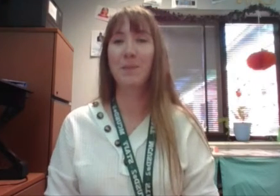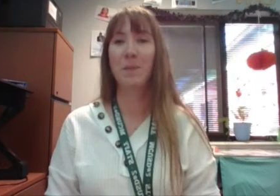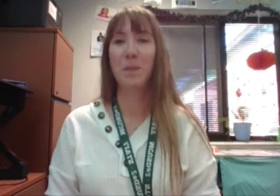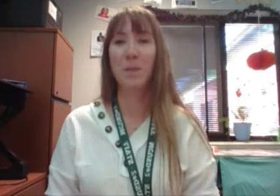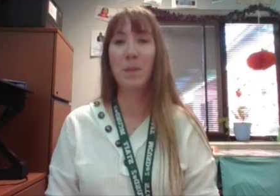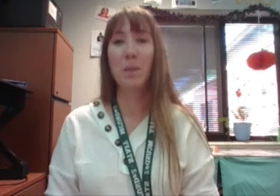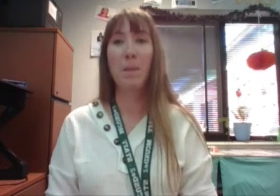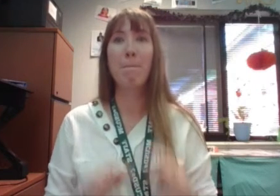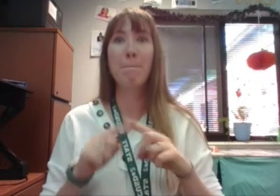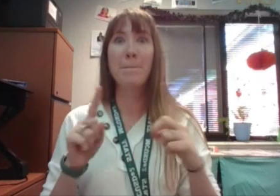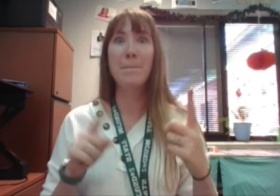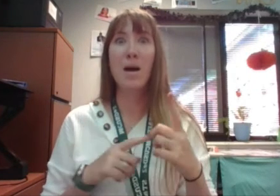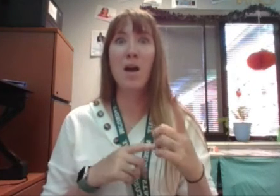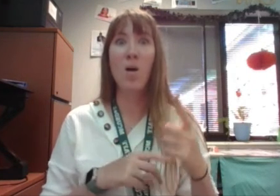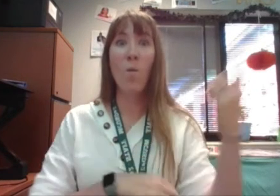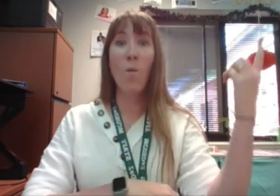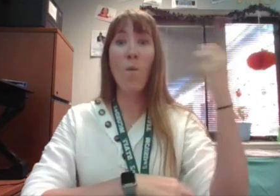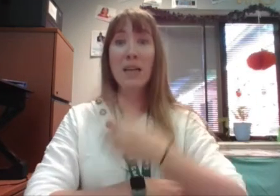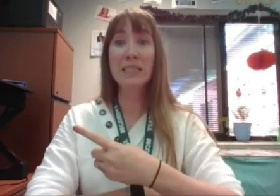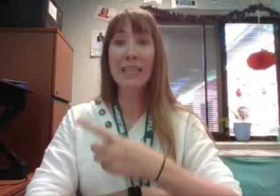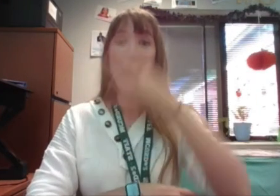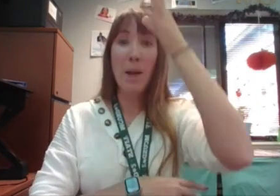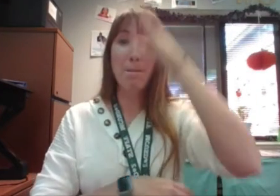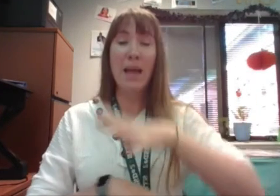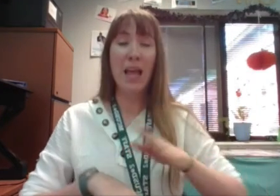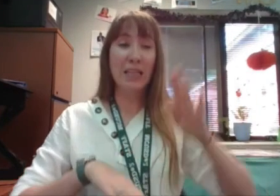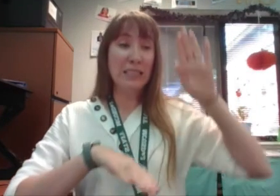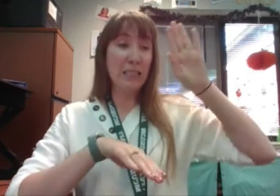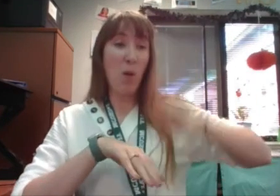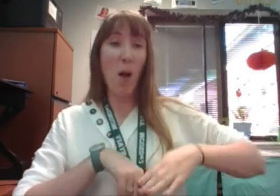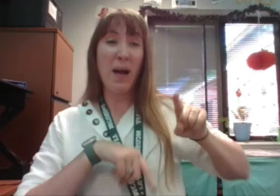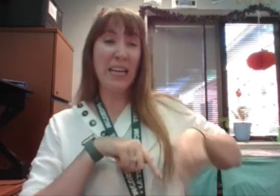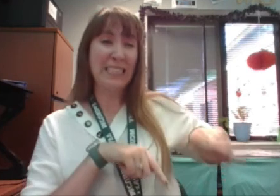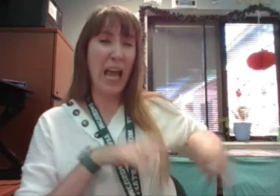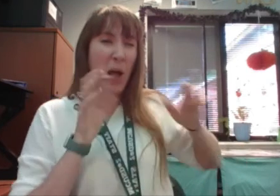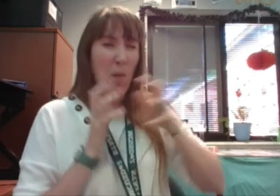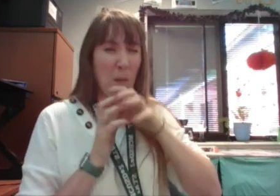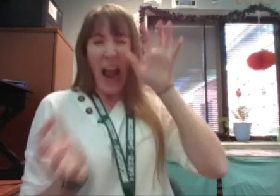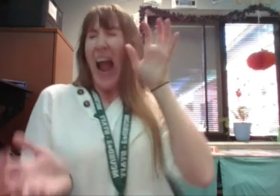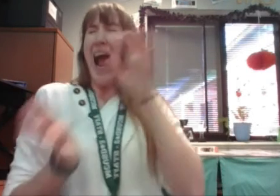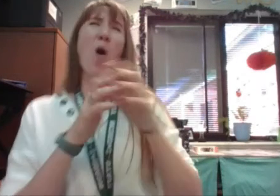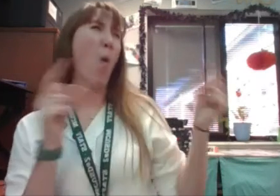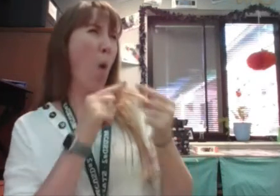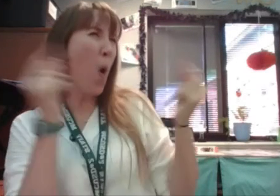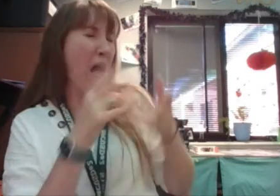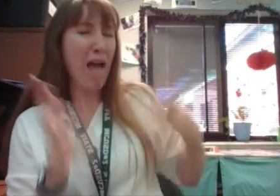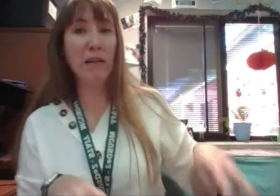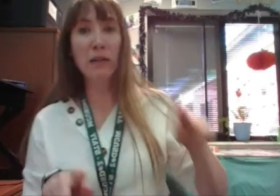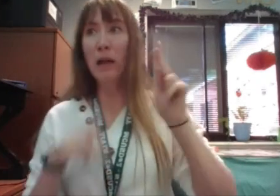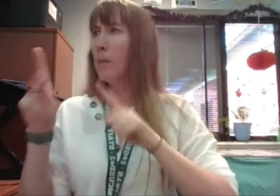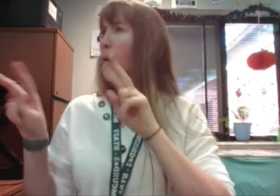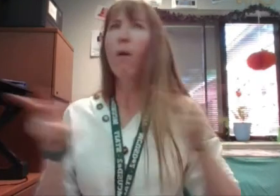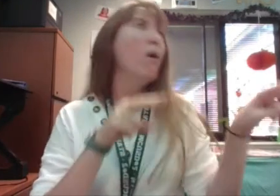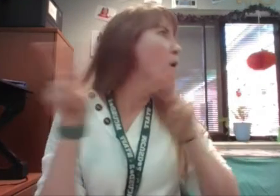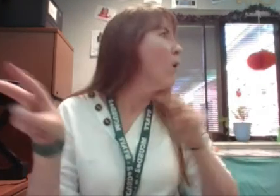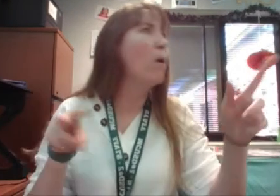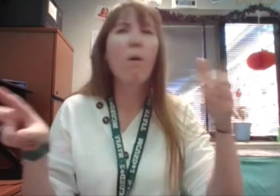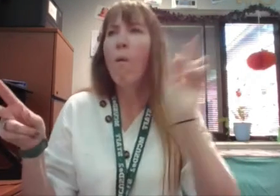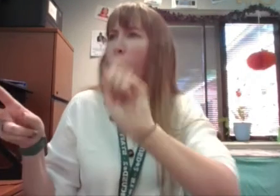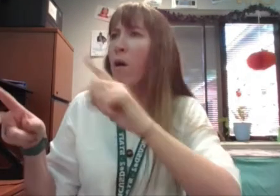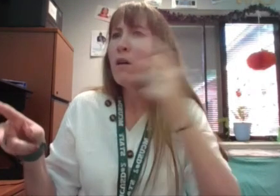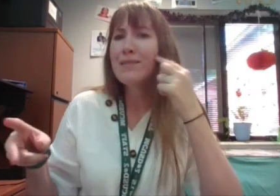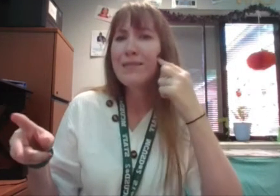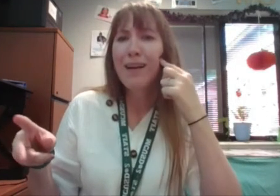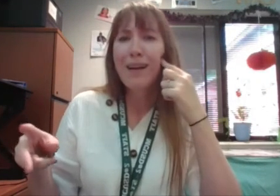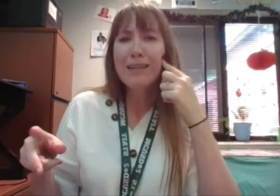But one day, a man stepped on my ghost tail and I let out a howl. The visitor stared all around and someone